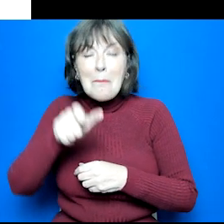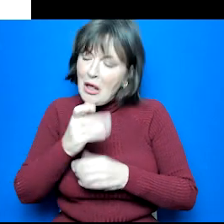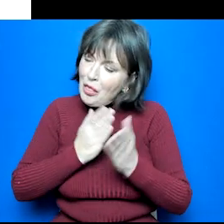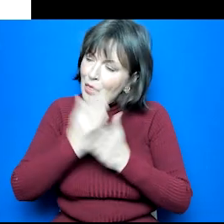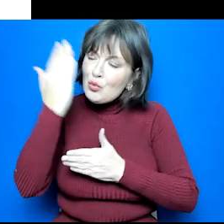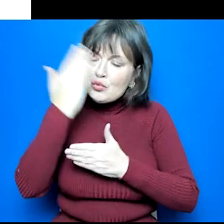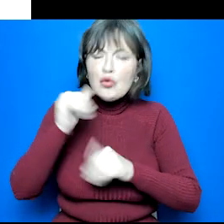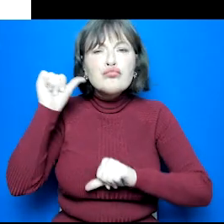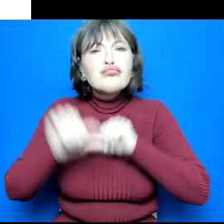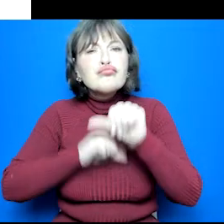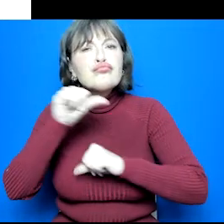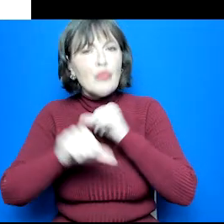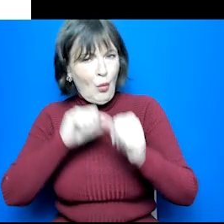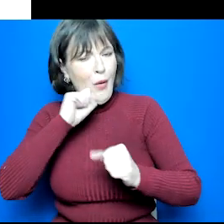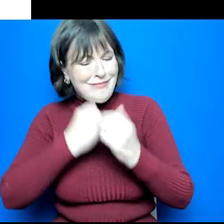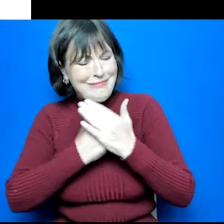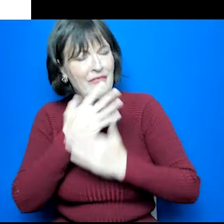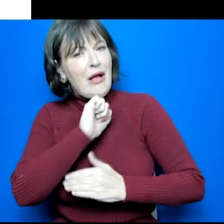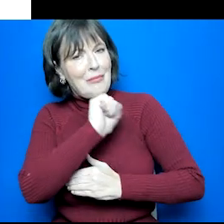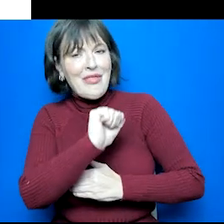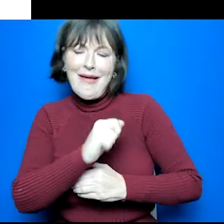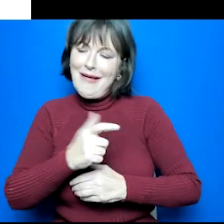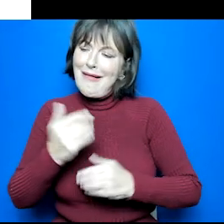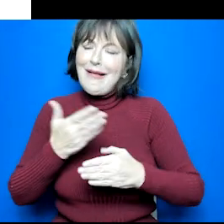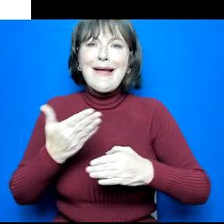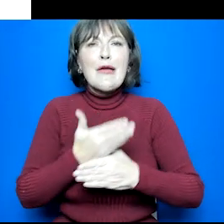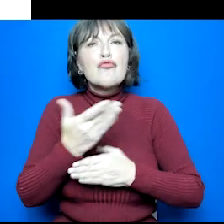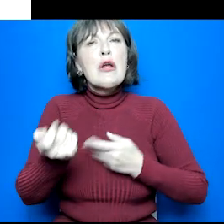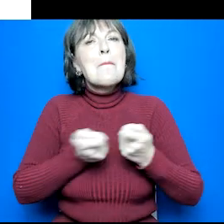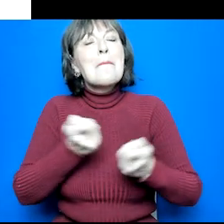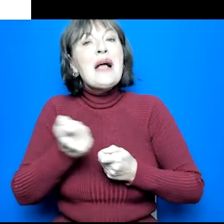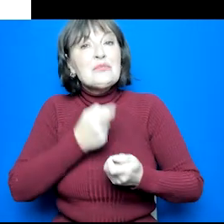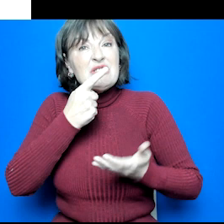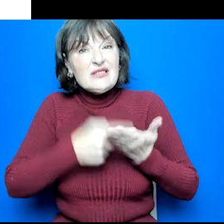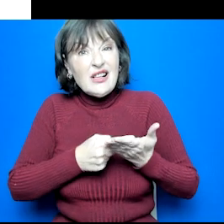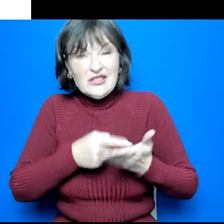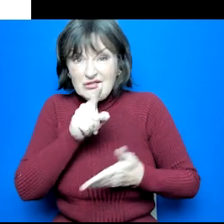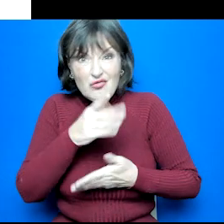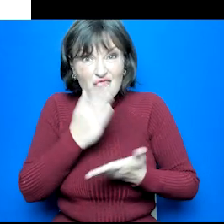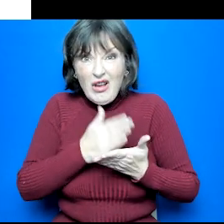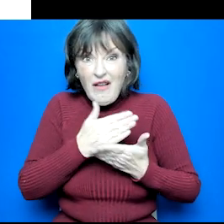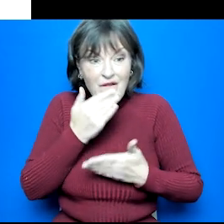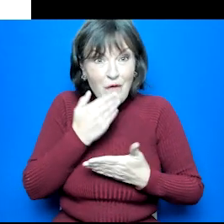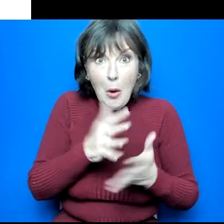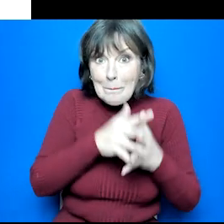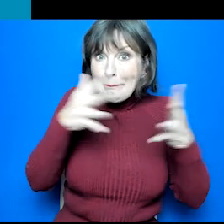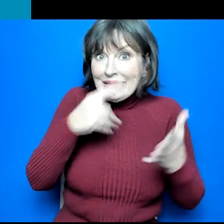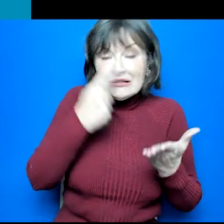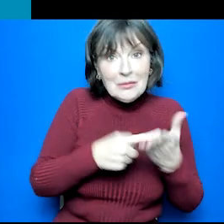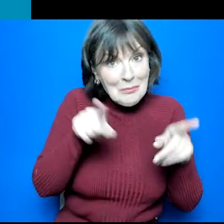they'll continue to develop their career management skills to help them make those big and small career decisions.